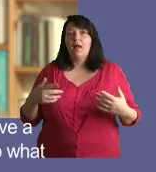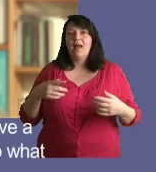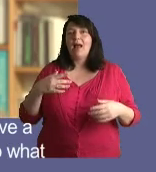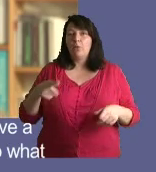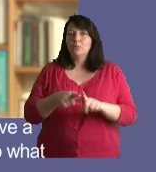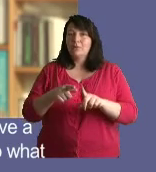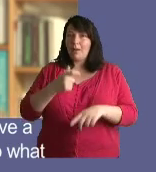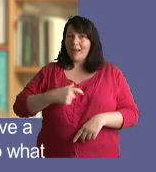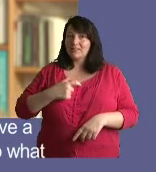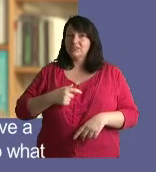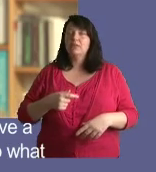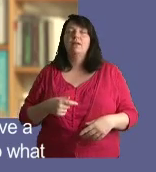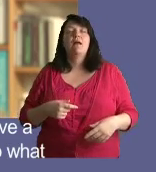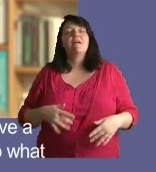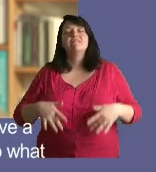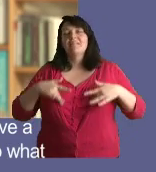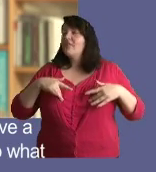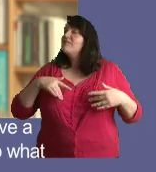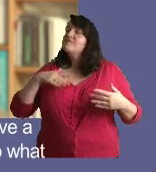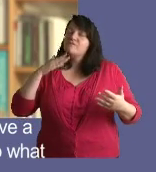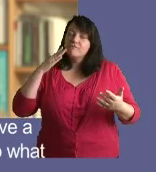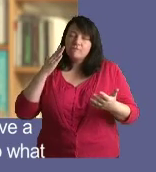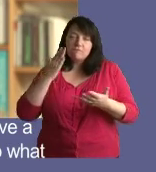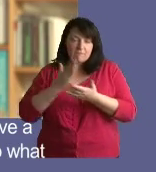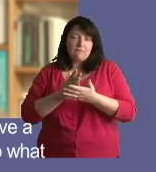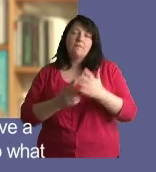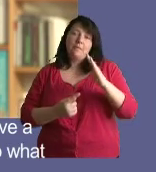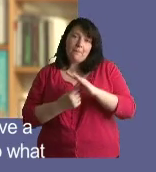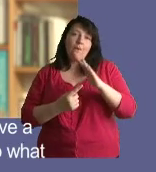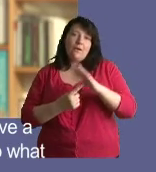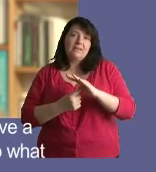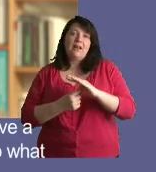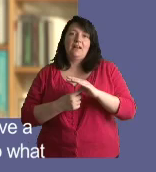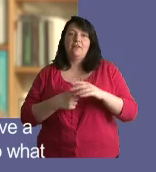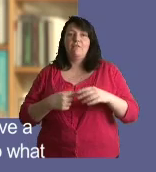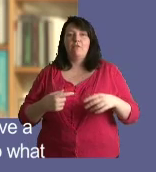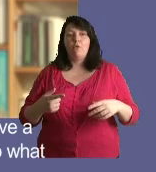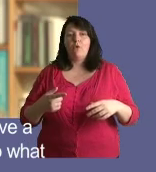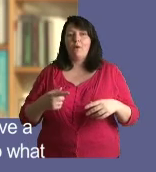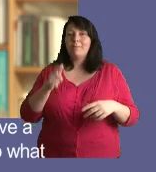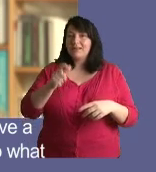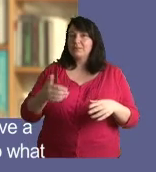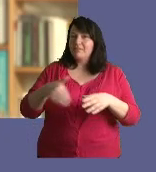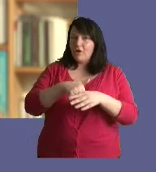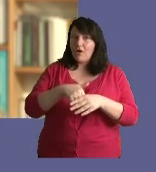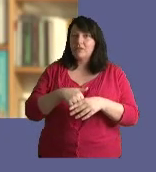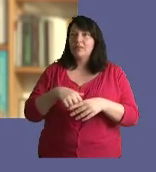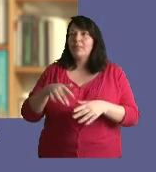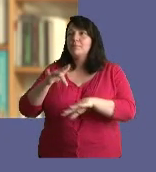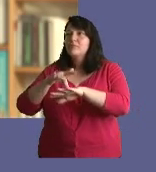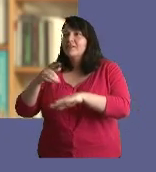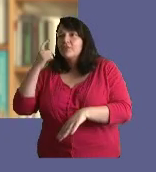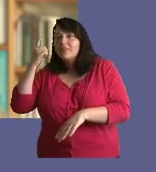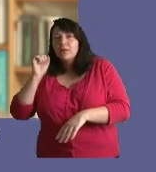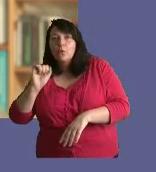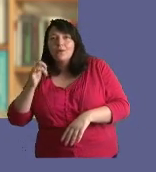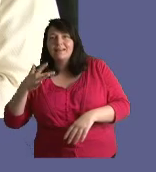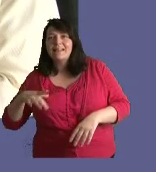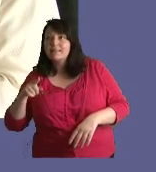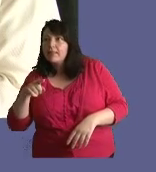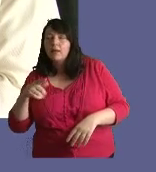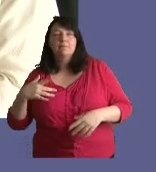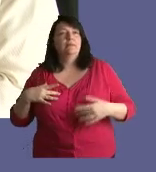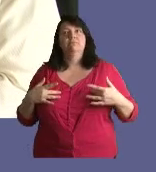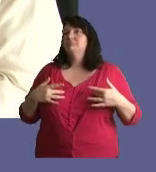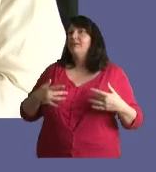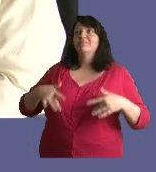I think it's very important that the patients have a say because your needs are often different to what the professionals think your needs are